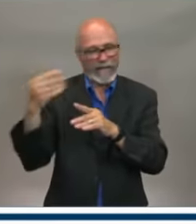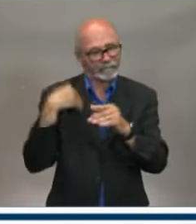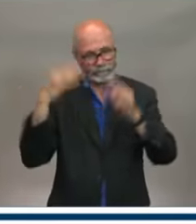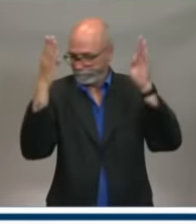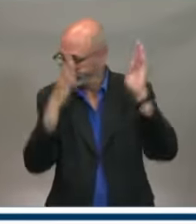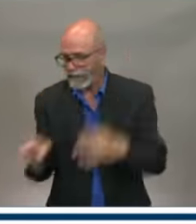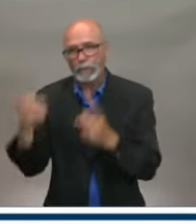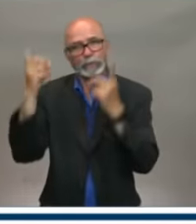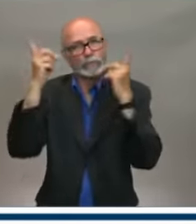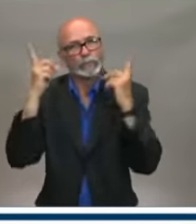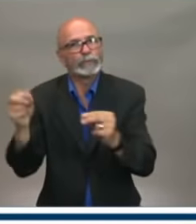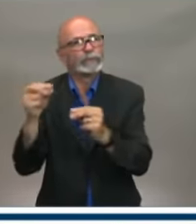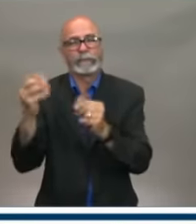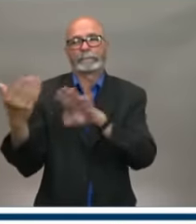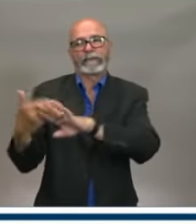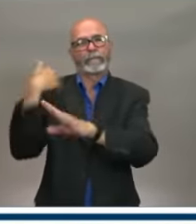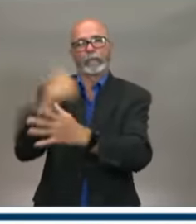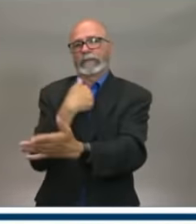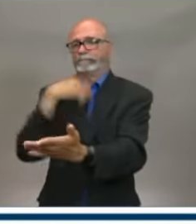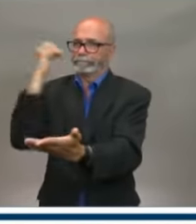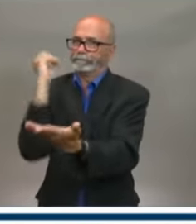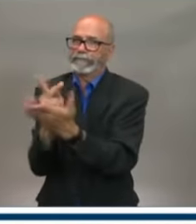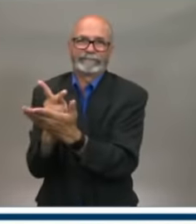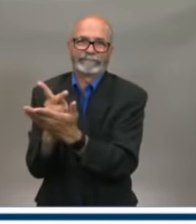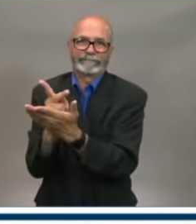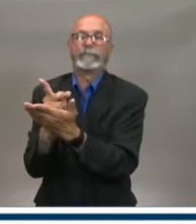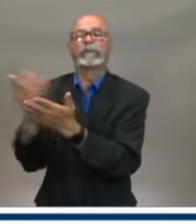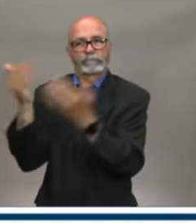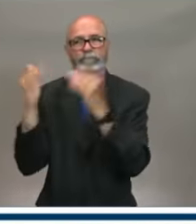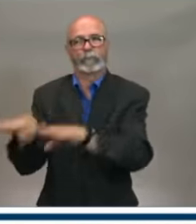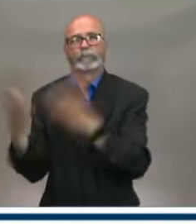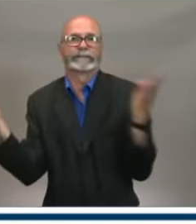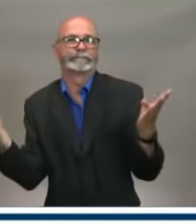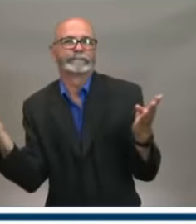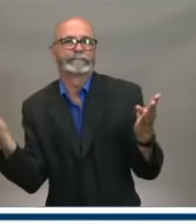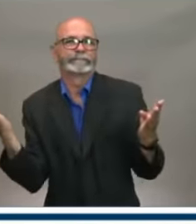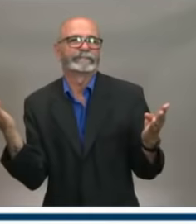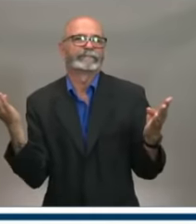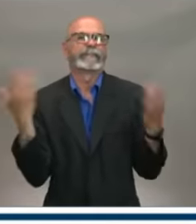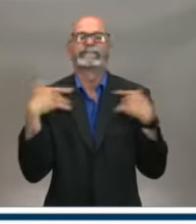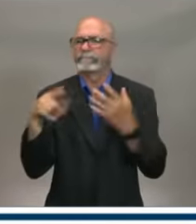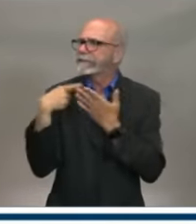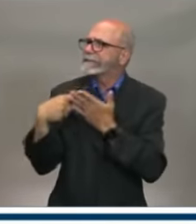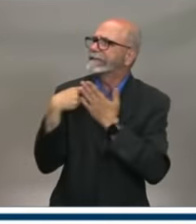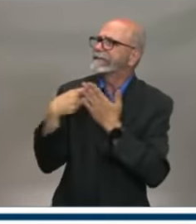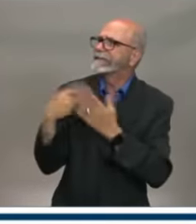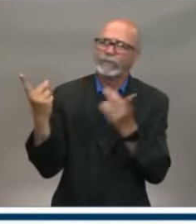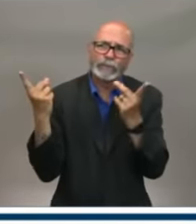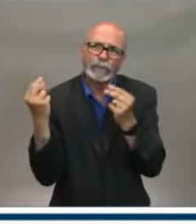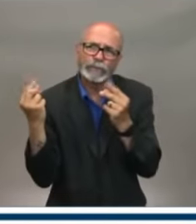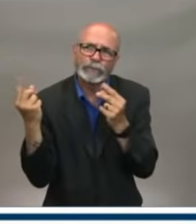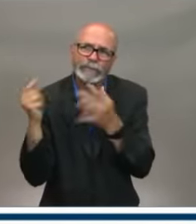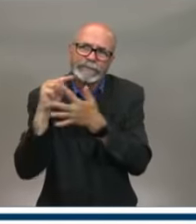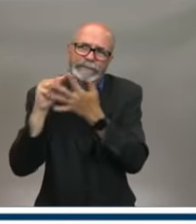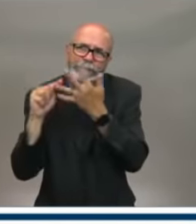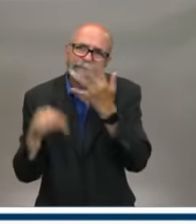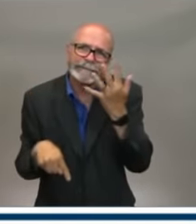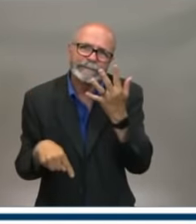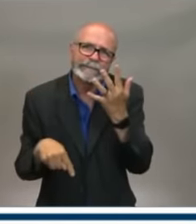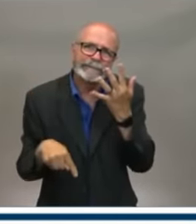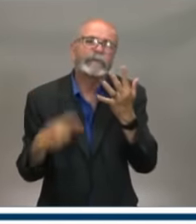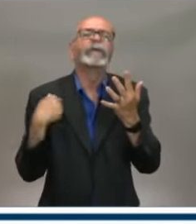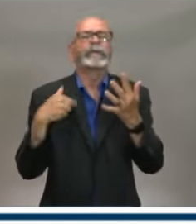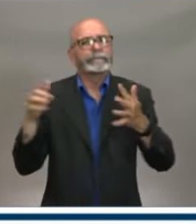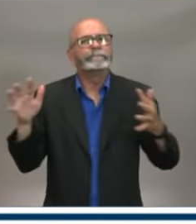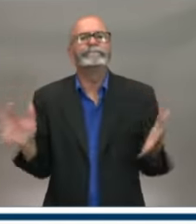before they can actually reopen. So we're working with them, you know, very urgently. I know that